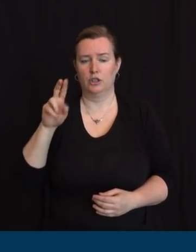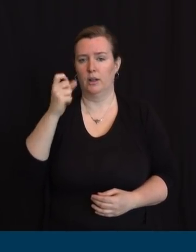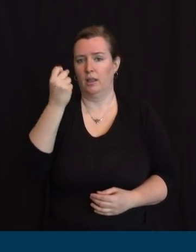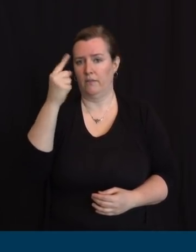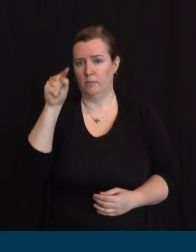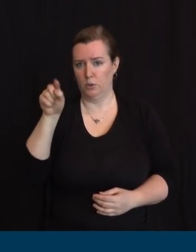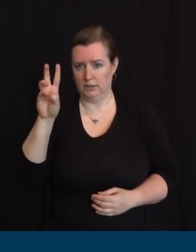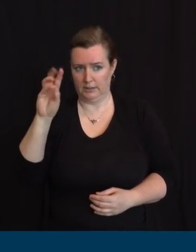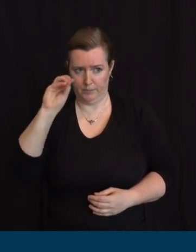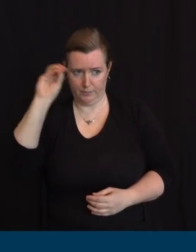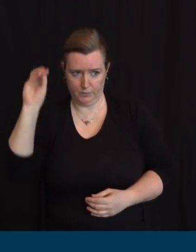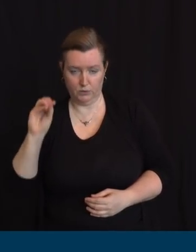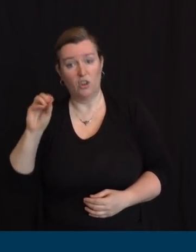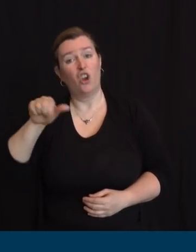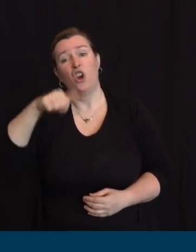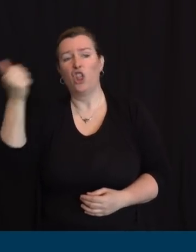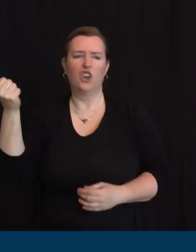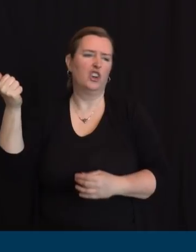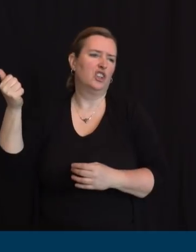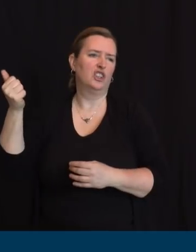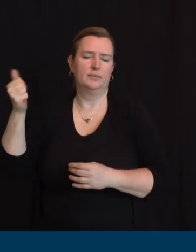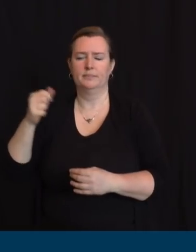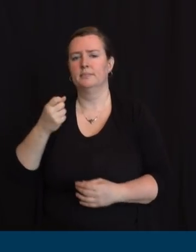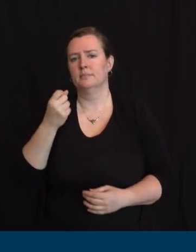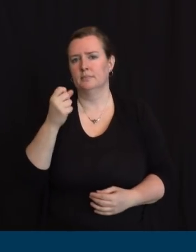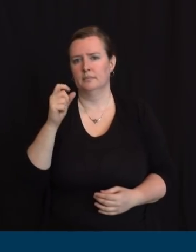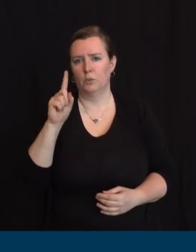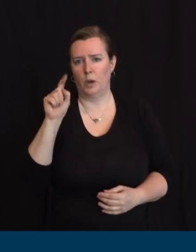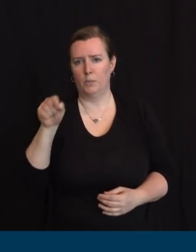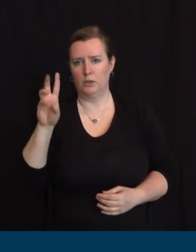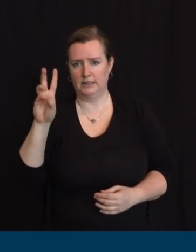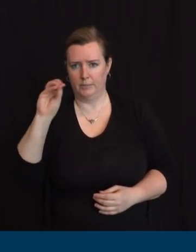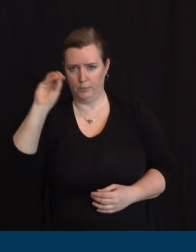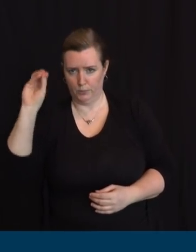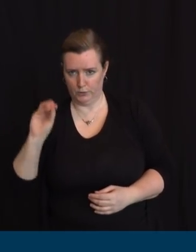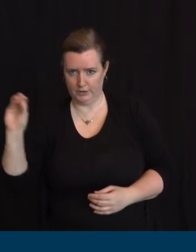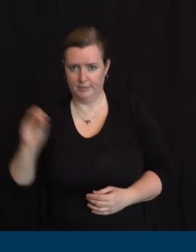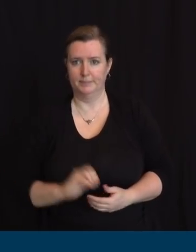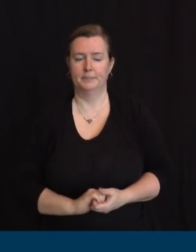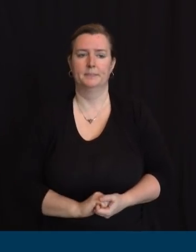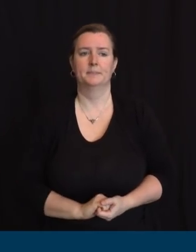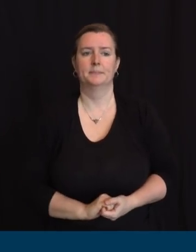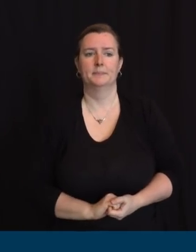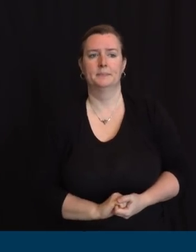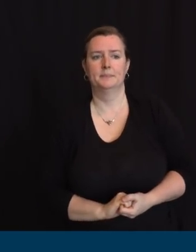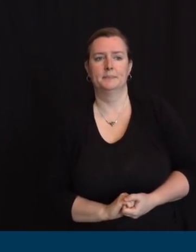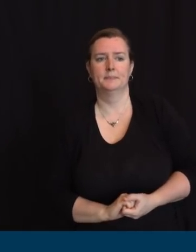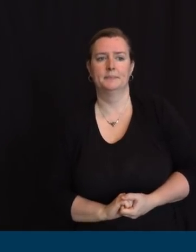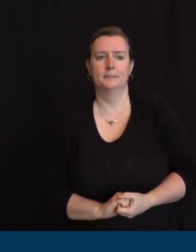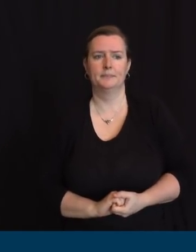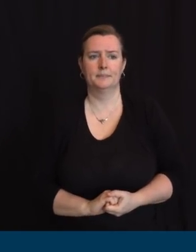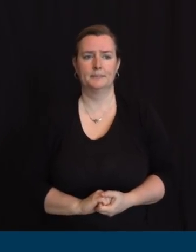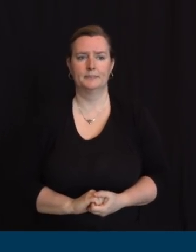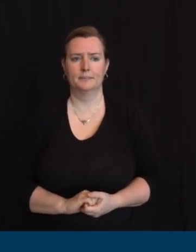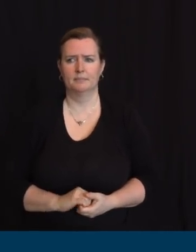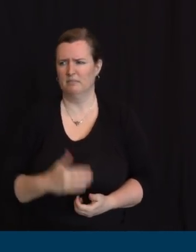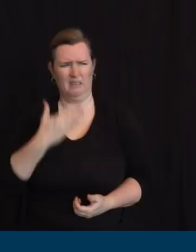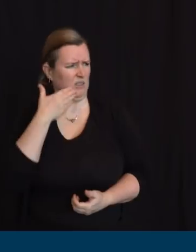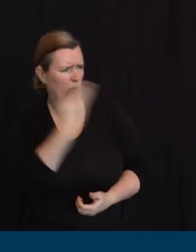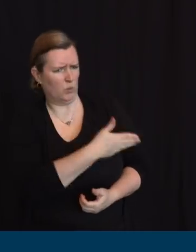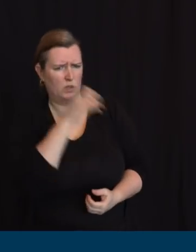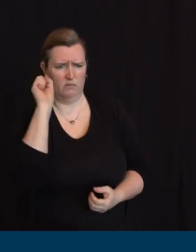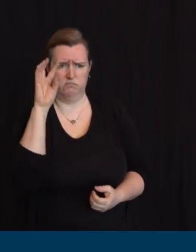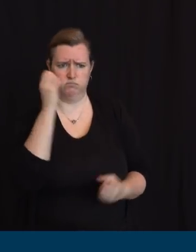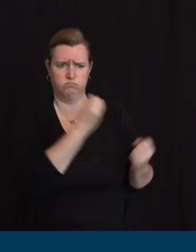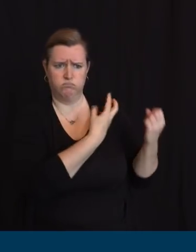also for the many steps you've outlined on long-term care, and God bless our vets. And again, I'm gratified, I know you are, that